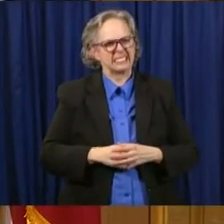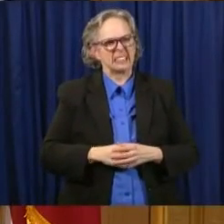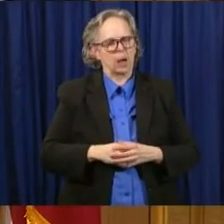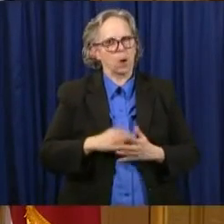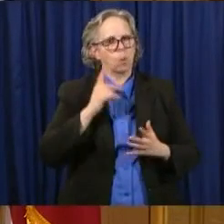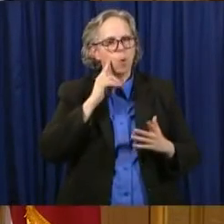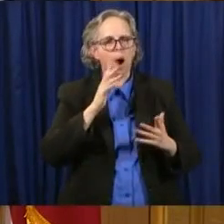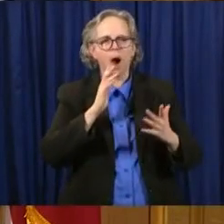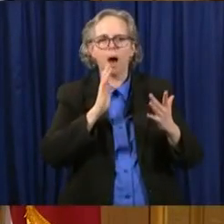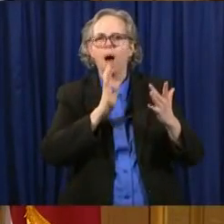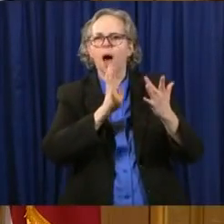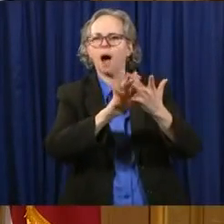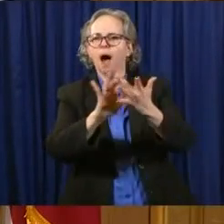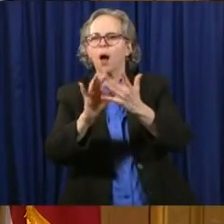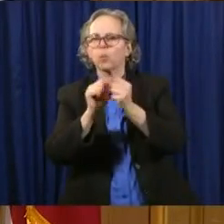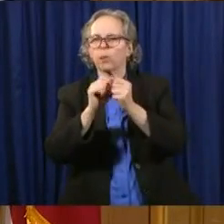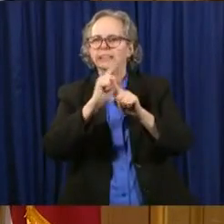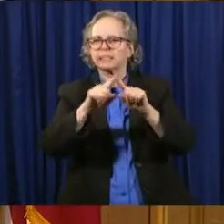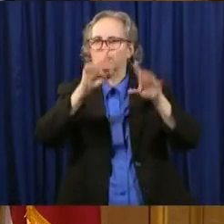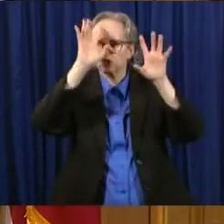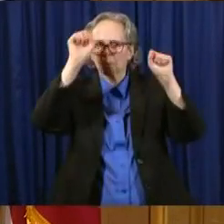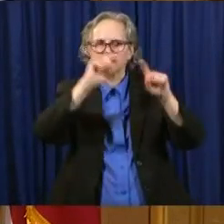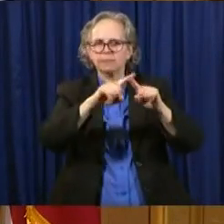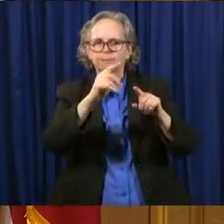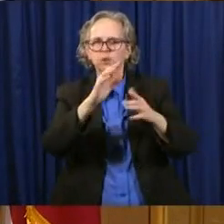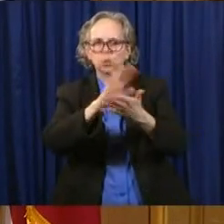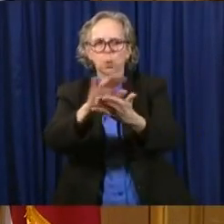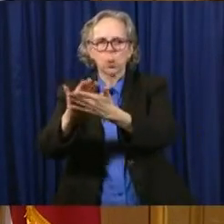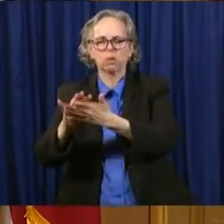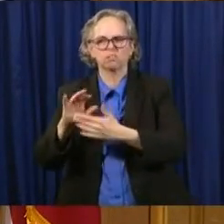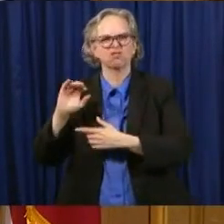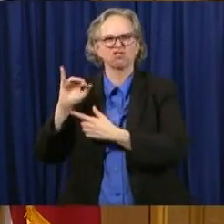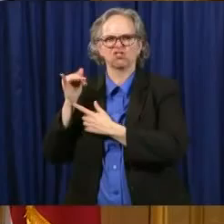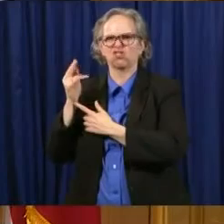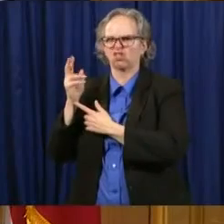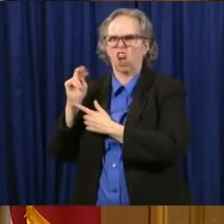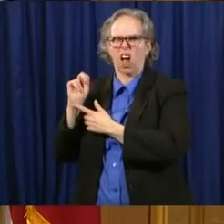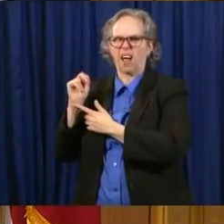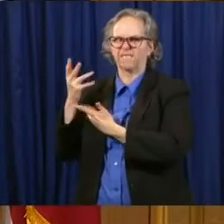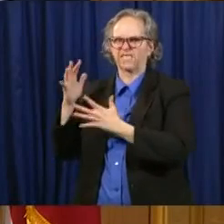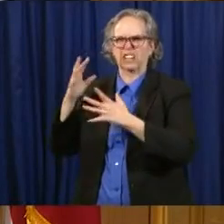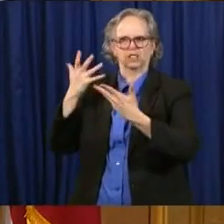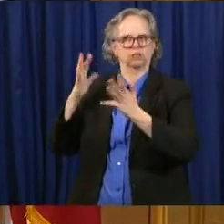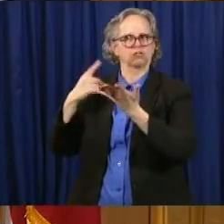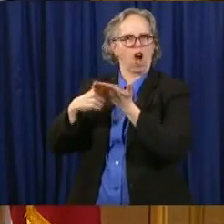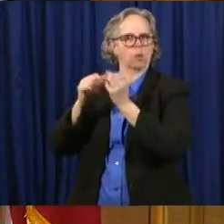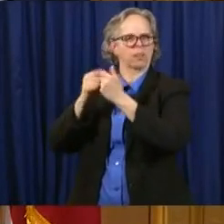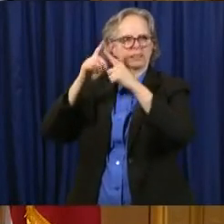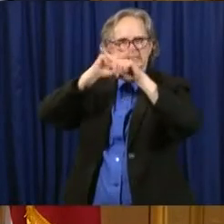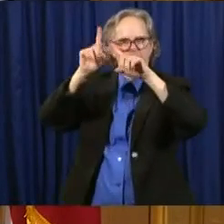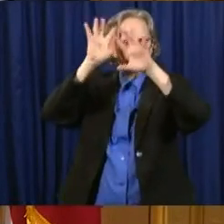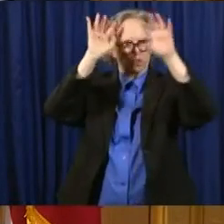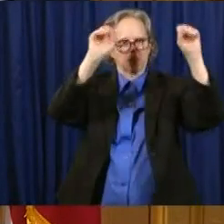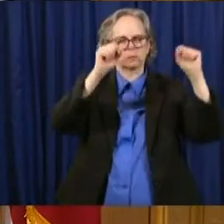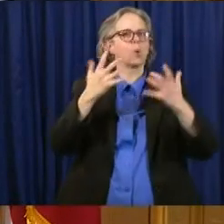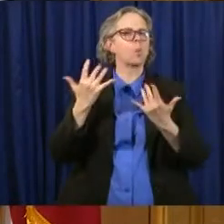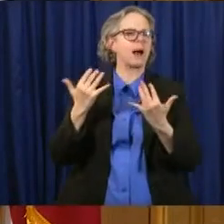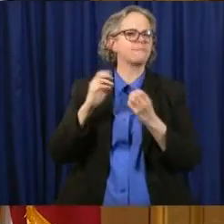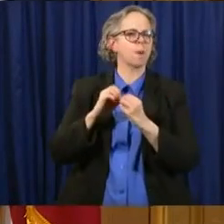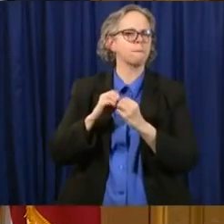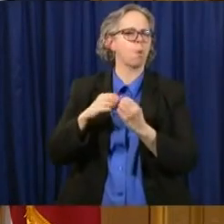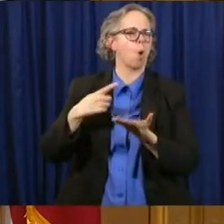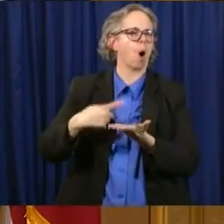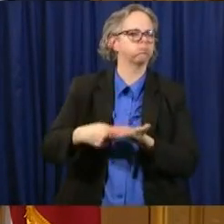about and John, John's been talking to superintendents. We've got a call we're setting up, uh, for additional conversation with me and